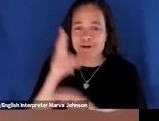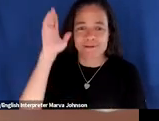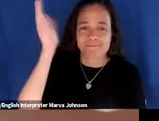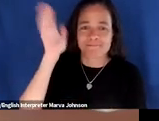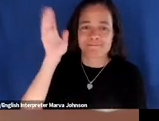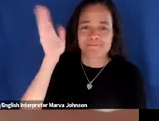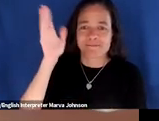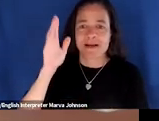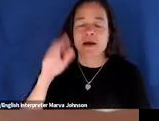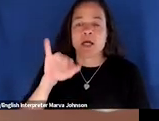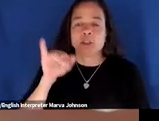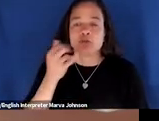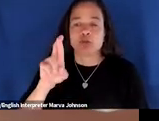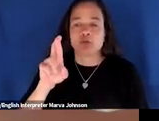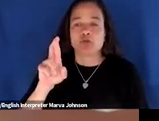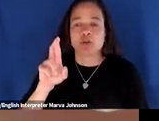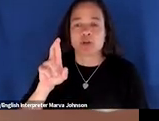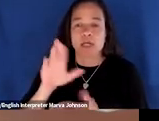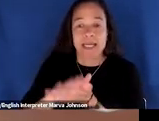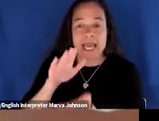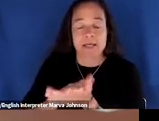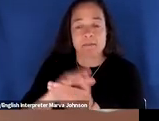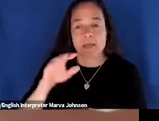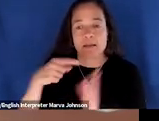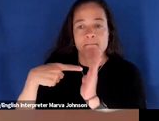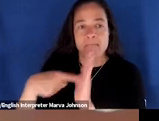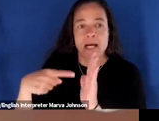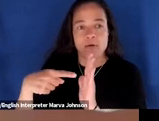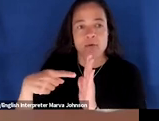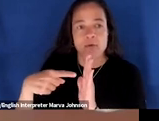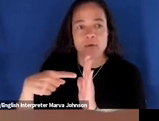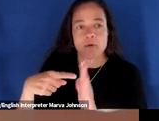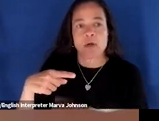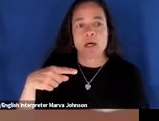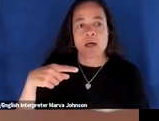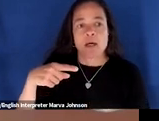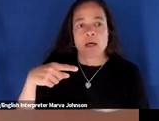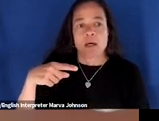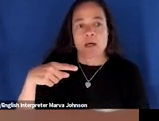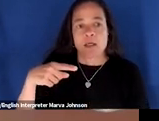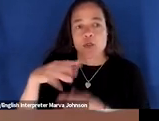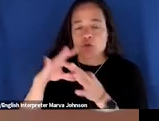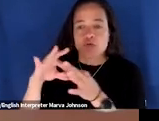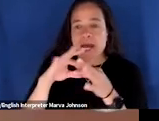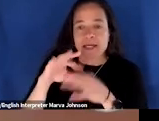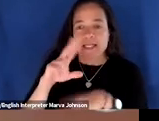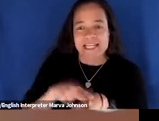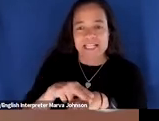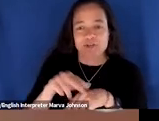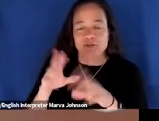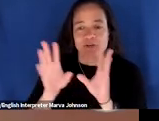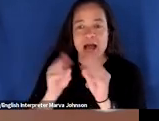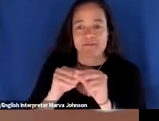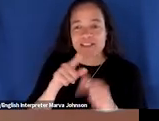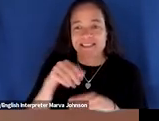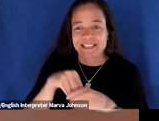academy model united nations conference uh bergen counties new jersey and you know if you were worried about the next generation i can